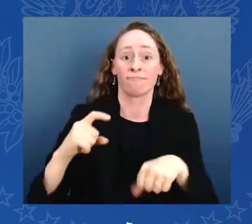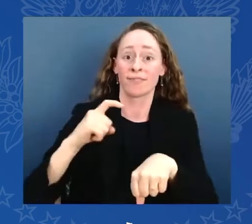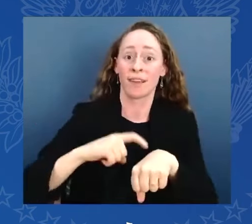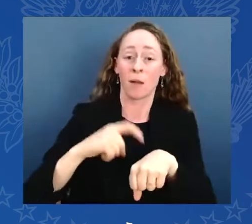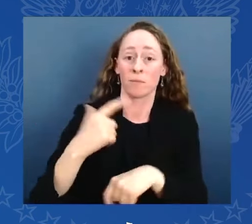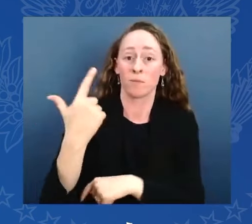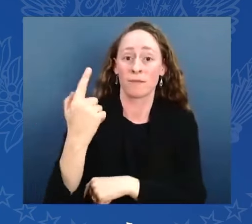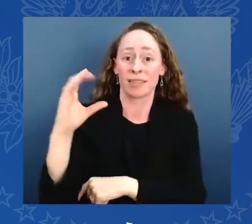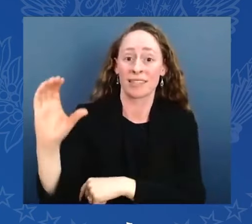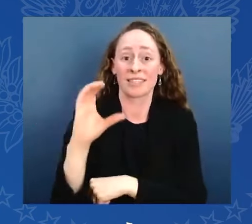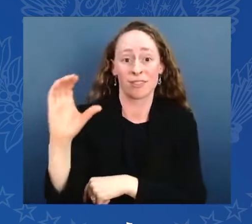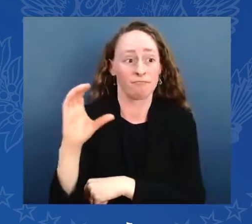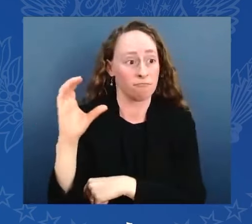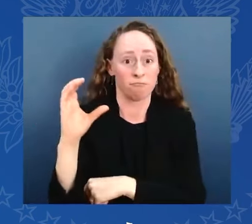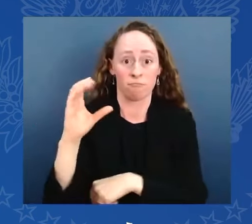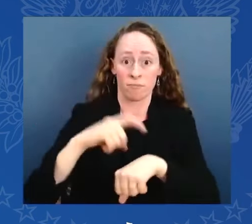anywhere in the world.